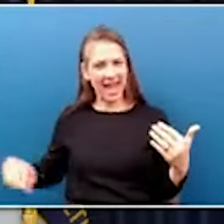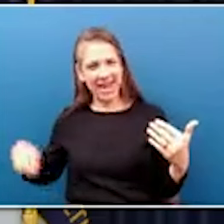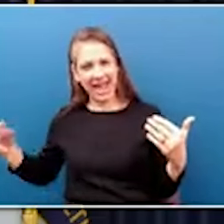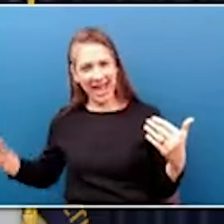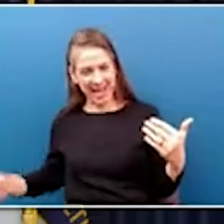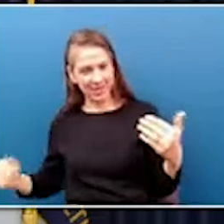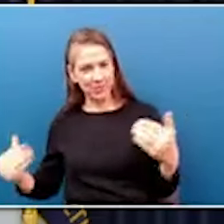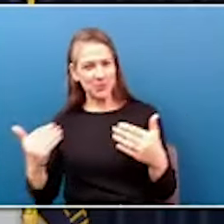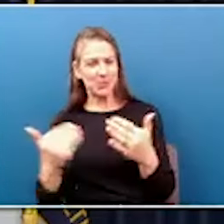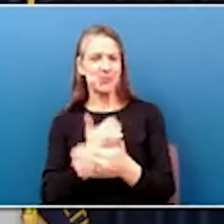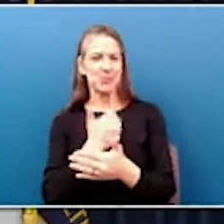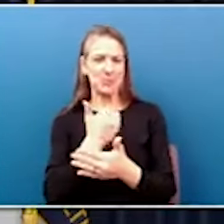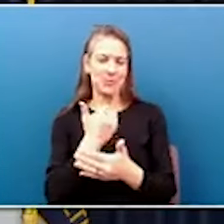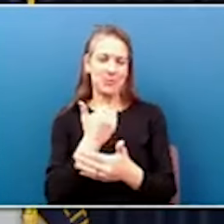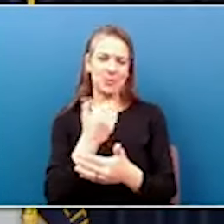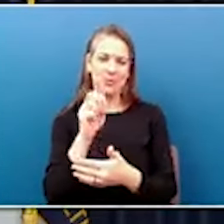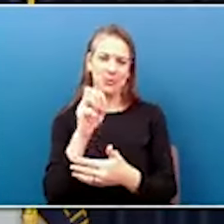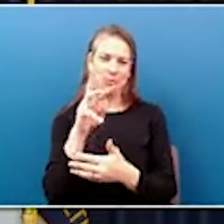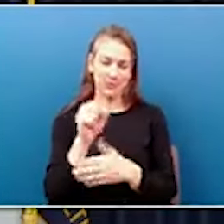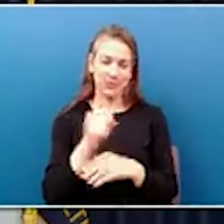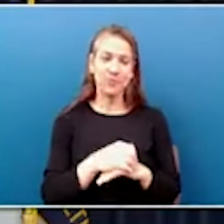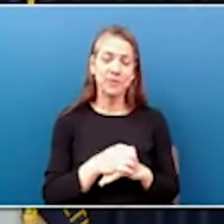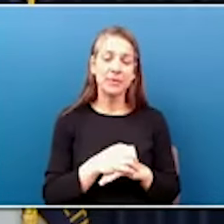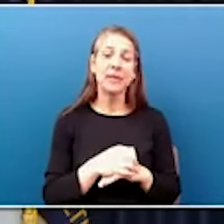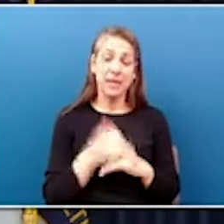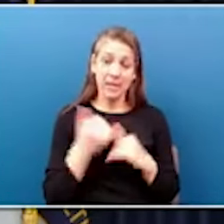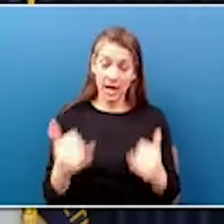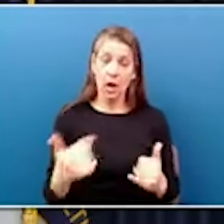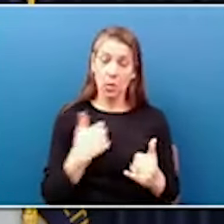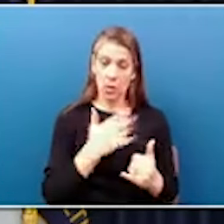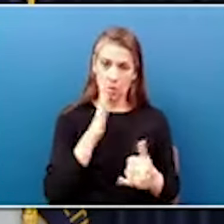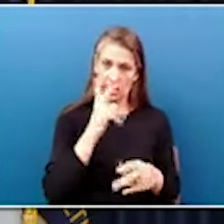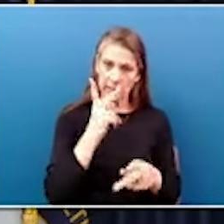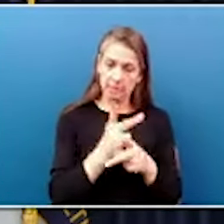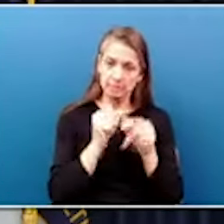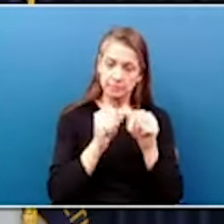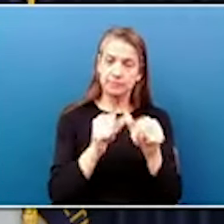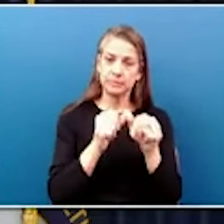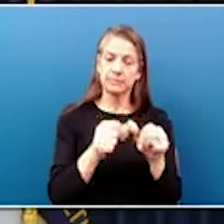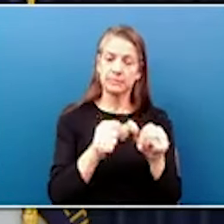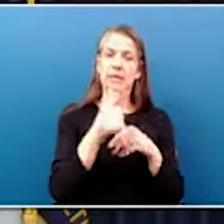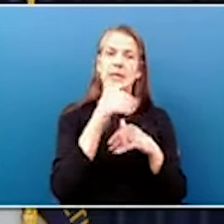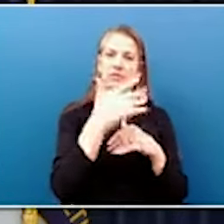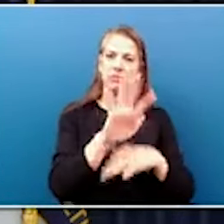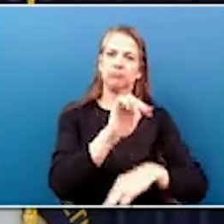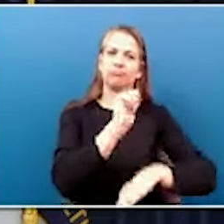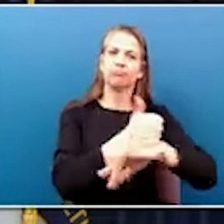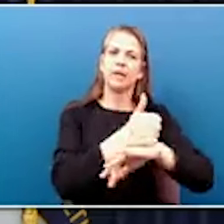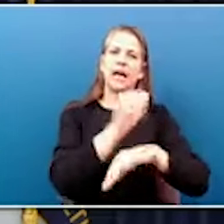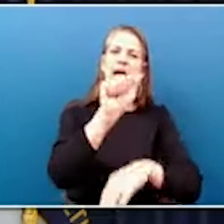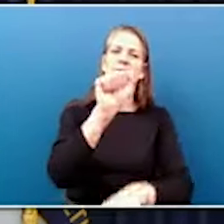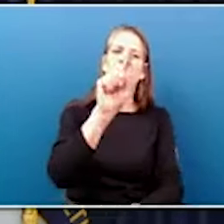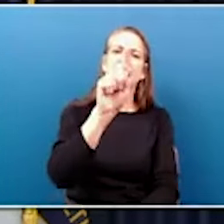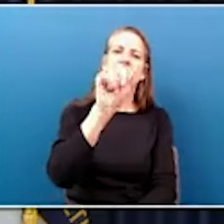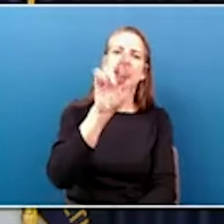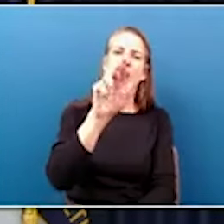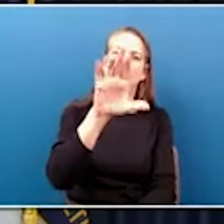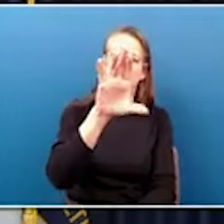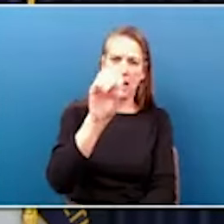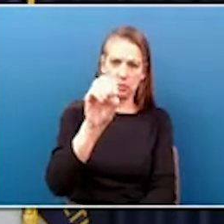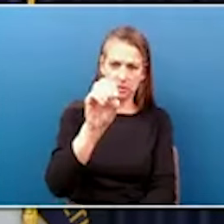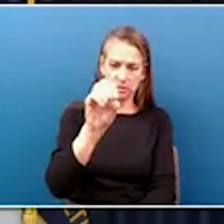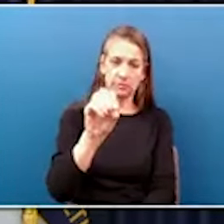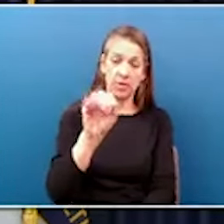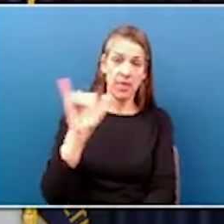On Monday, we announced continued site development efforts with a build ready location in Adair County. The work that is happening